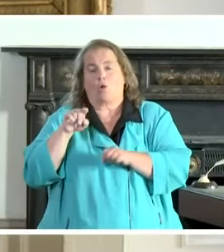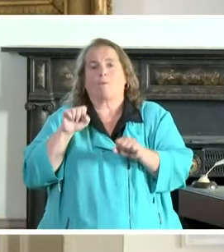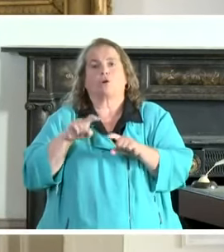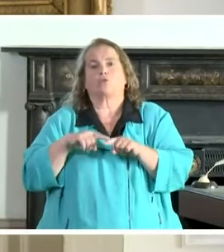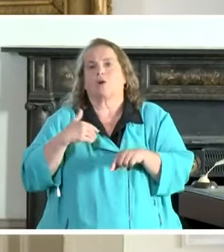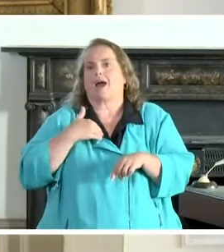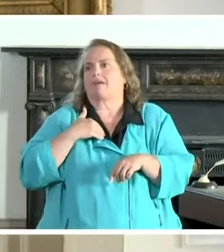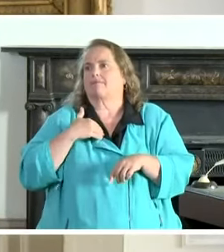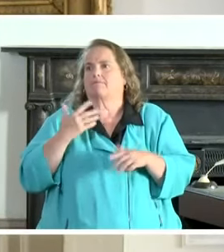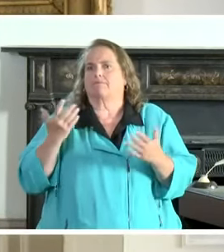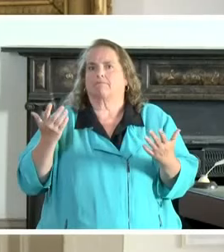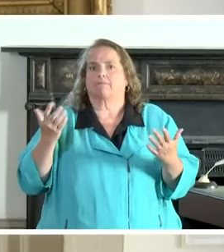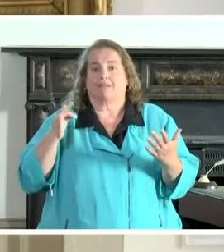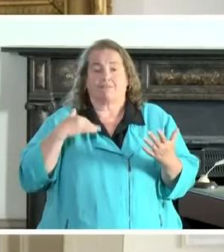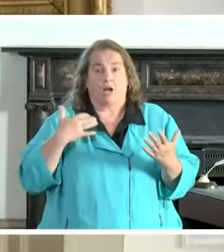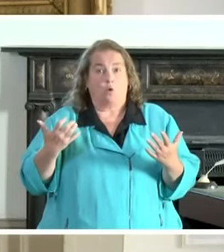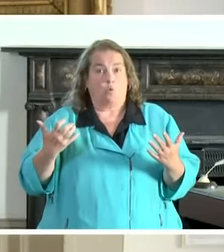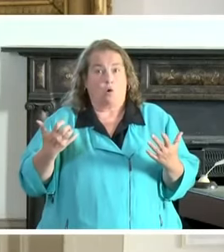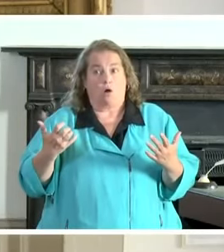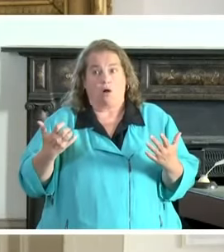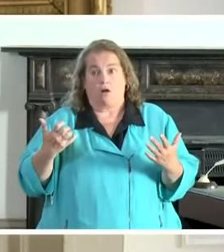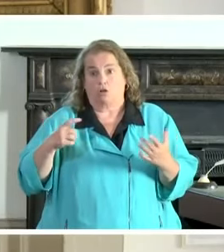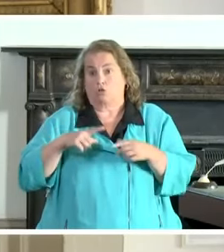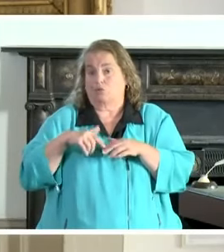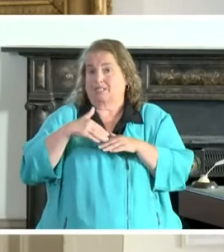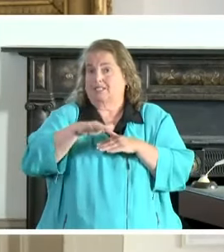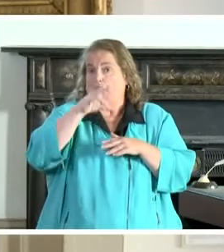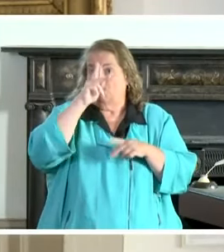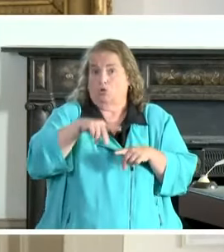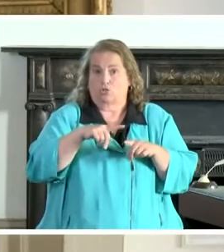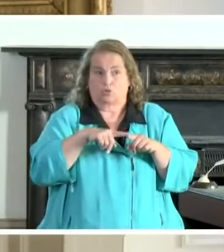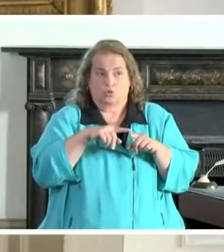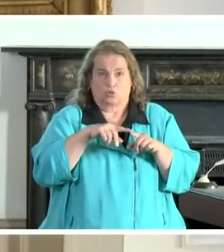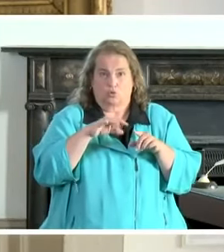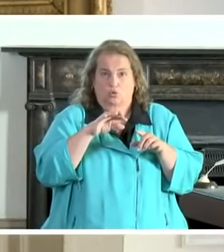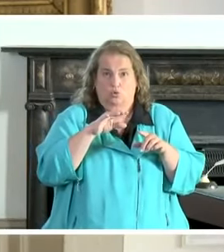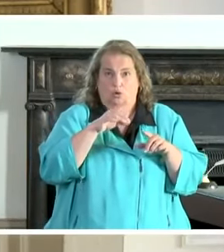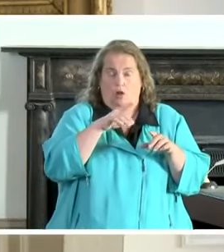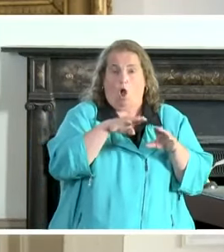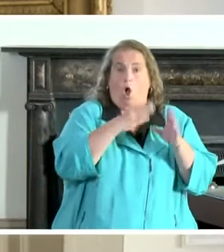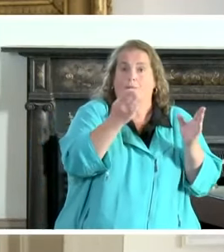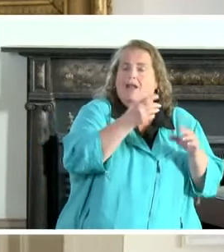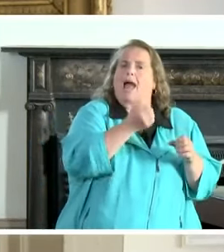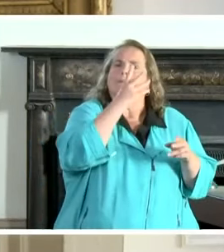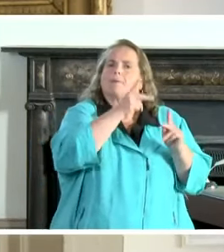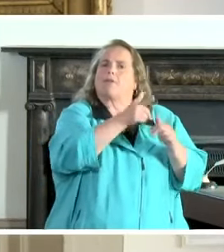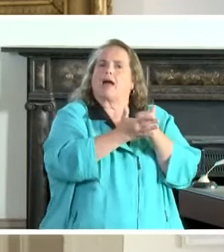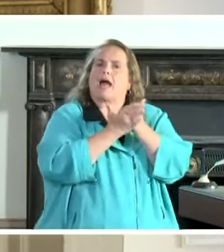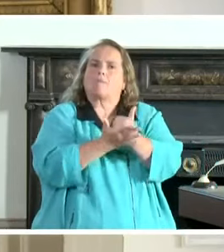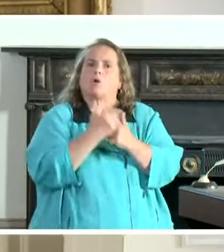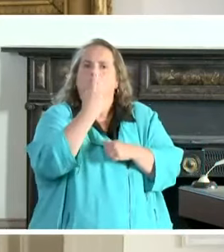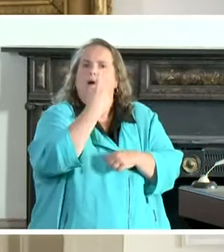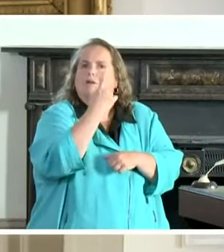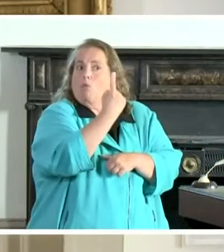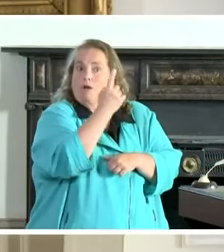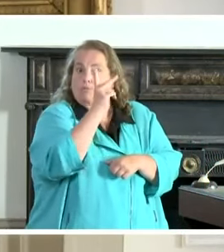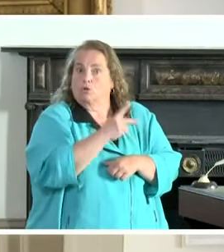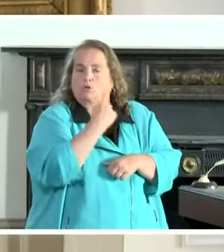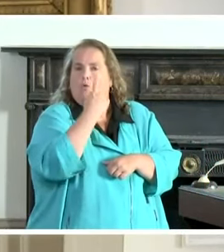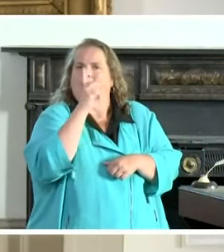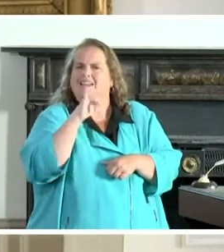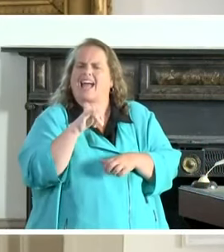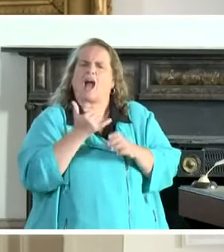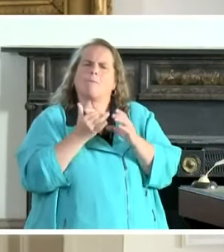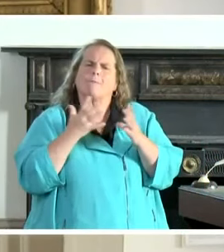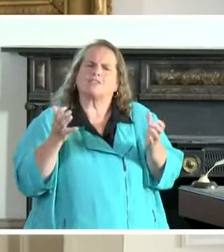not just if I sent one adjudicator out into an office to open it, how many people would they help in a day? And how much would that truly help?